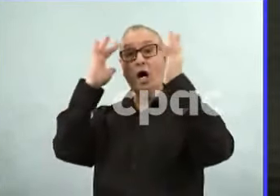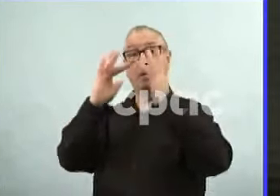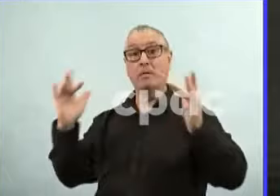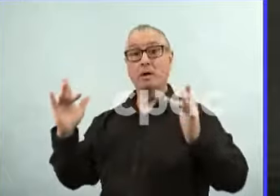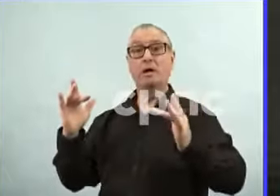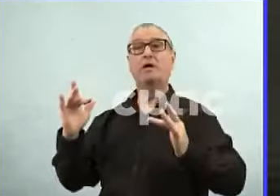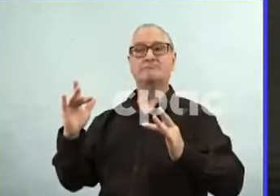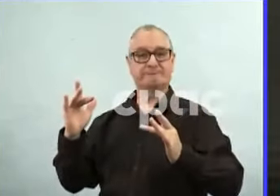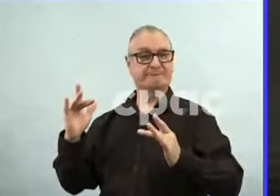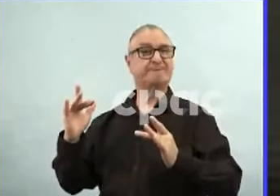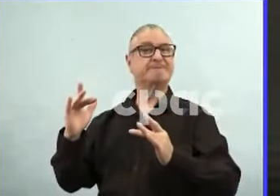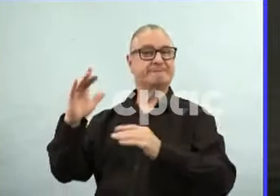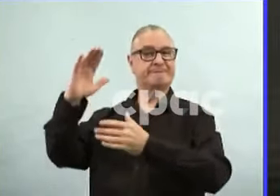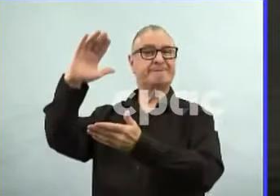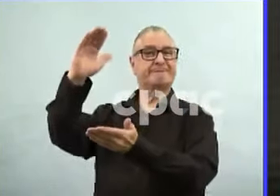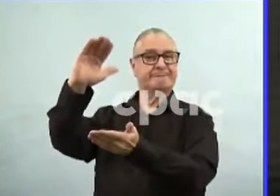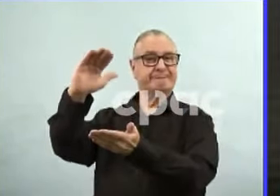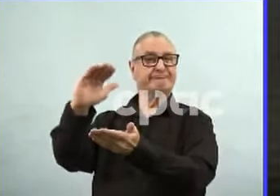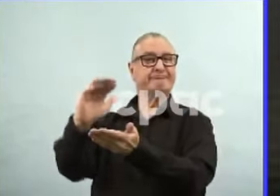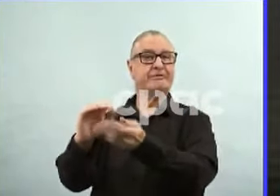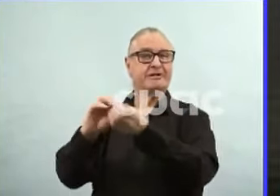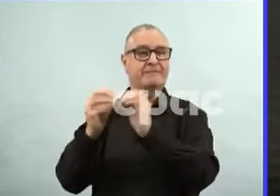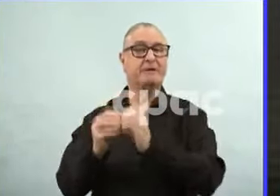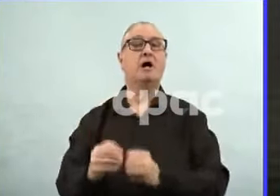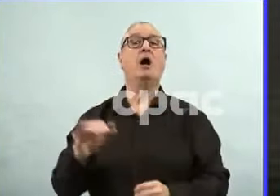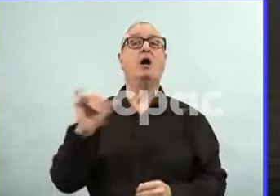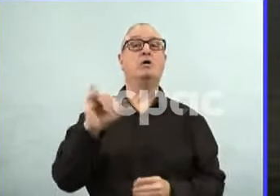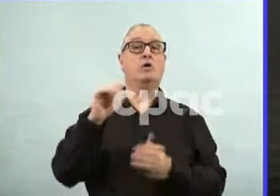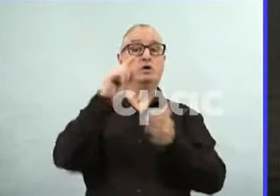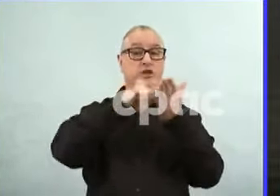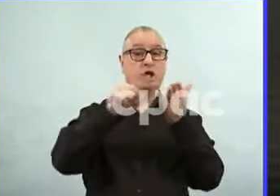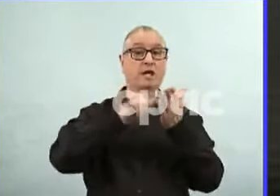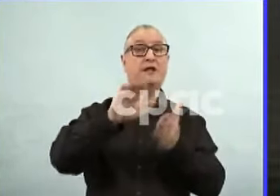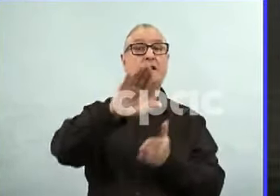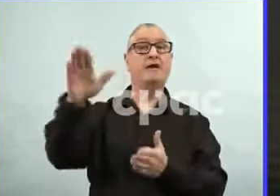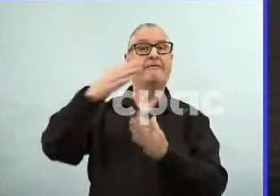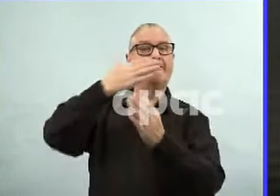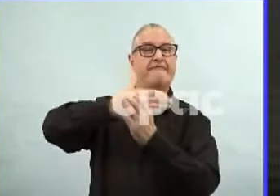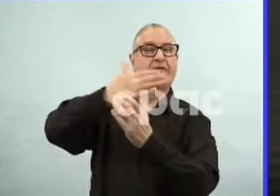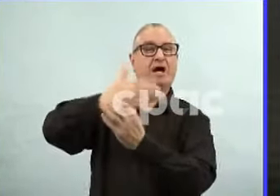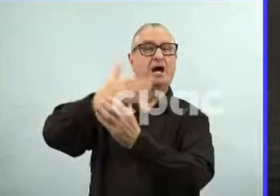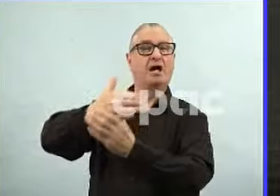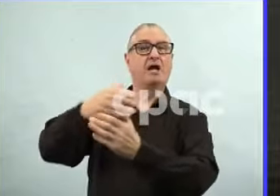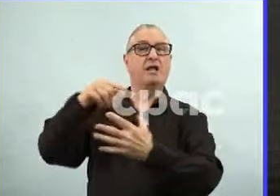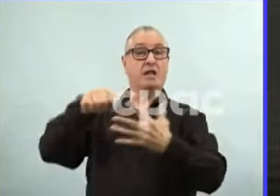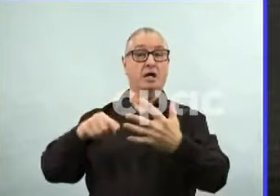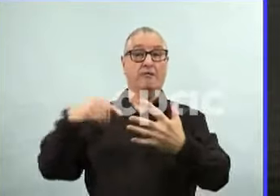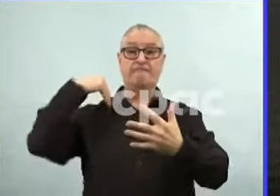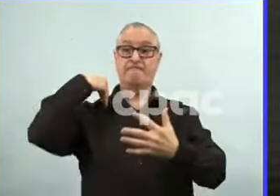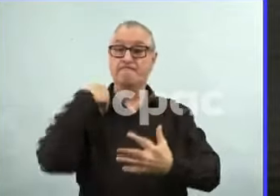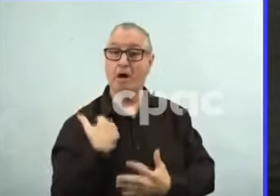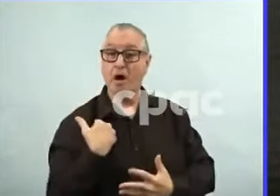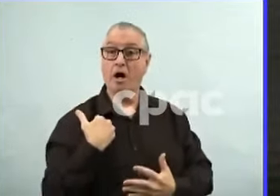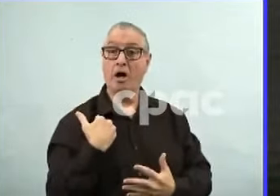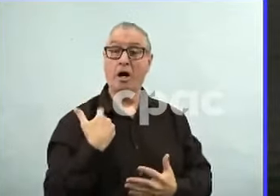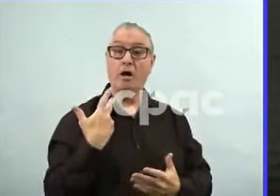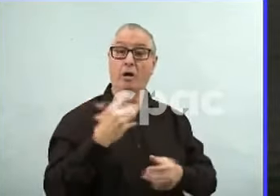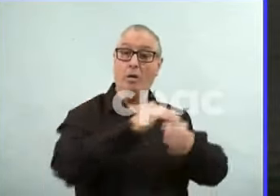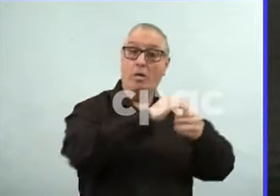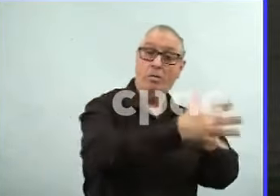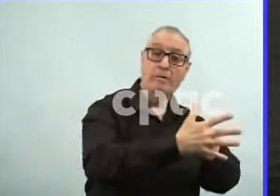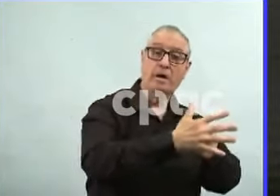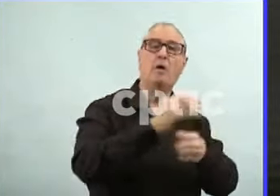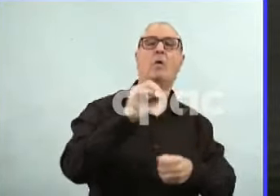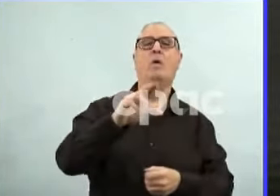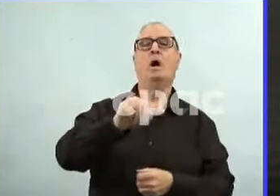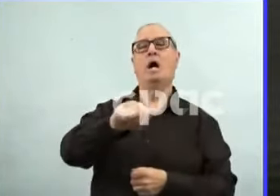chart review, even those who actually are admitted for COVID, who have COVID, who are there because of COVID, that percentage is decreasing as well, same as the ICU as